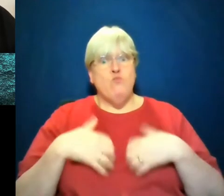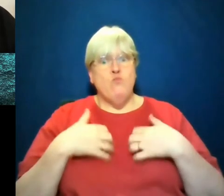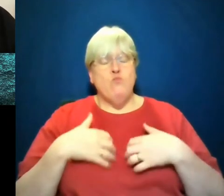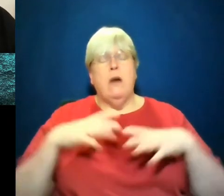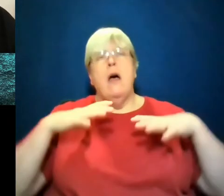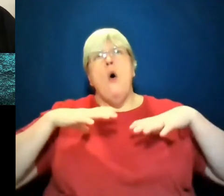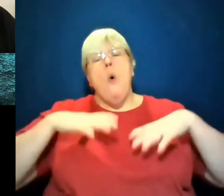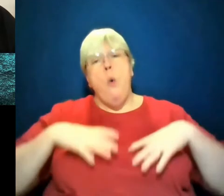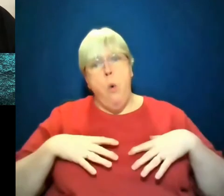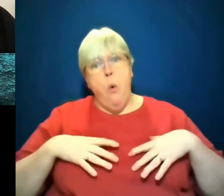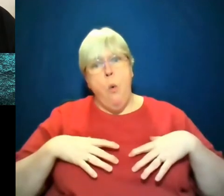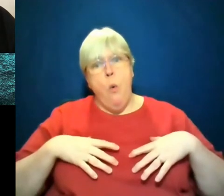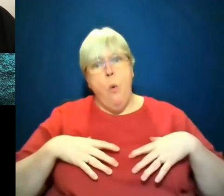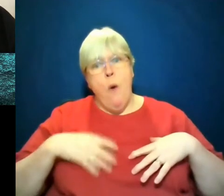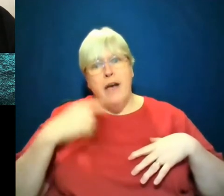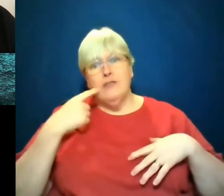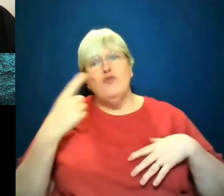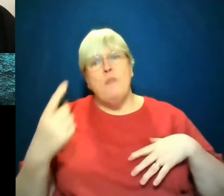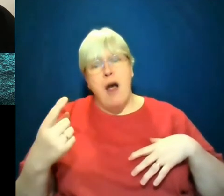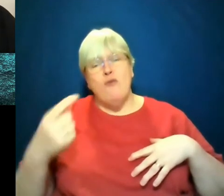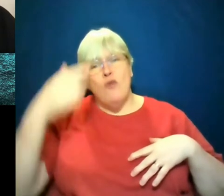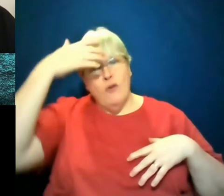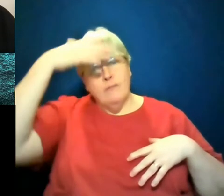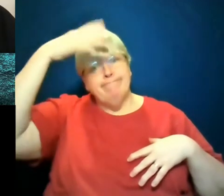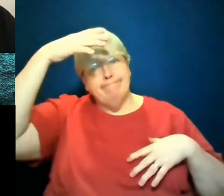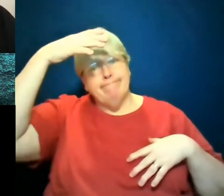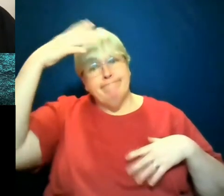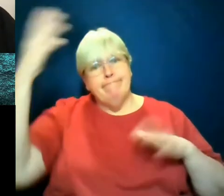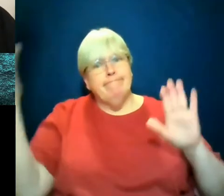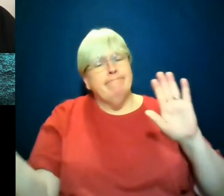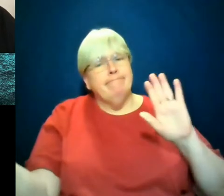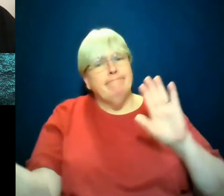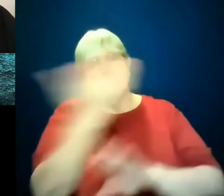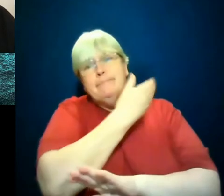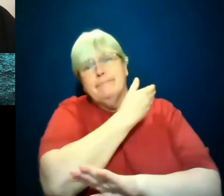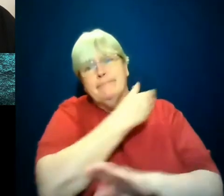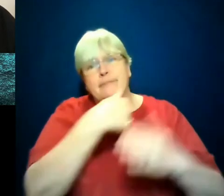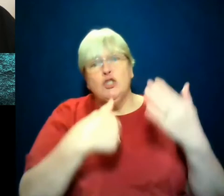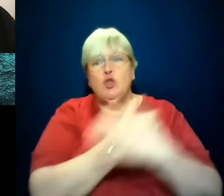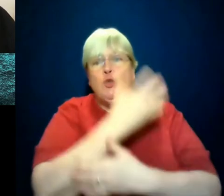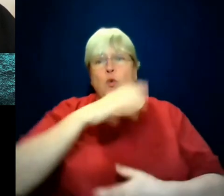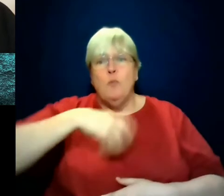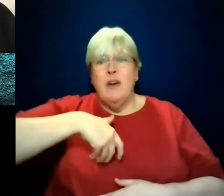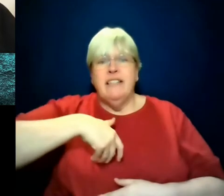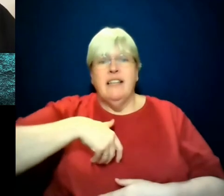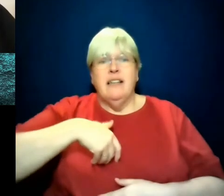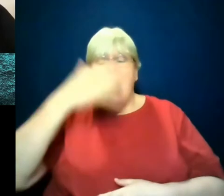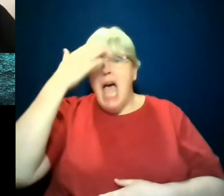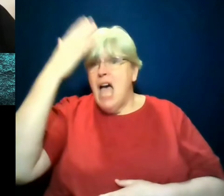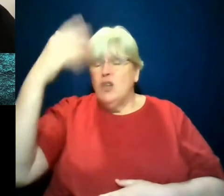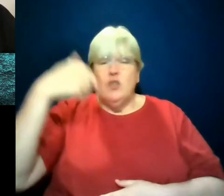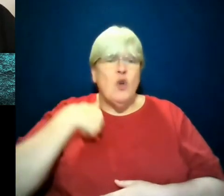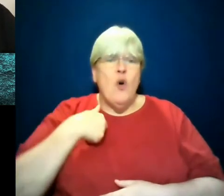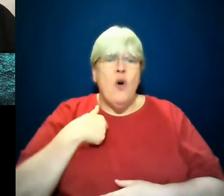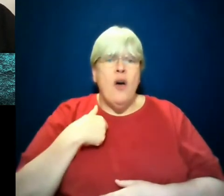tomorrow is the inauguration of a new president. But I also literally don't know if I'm going to wake up tomorrow, and a bomb has gone